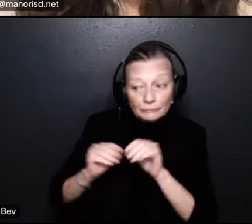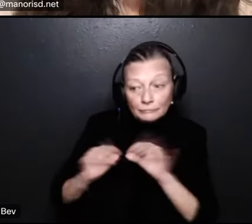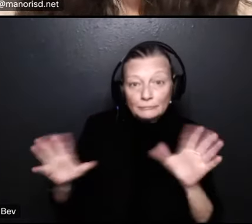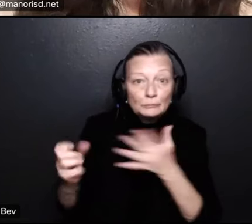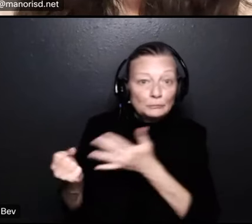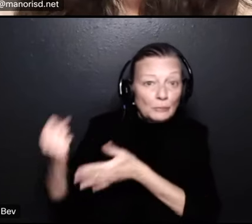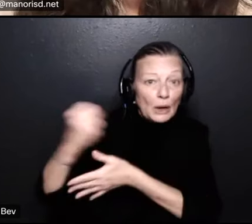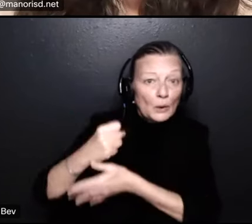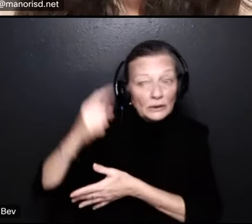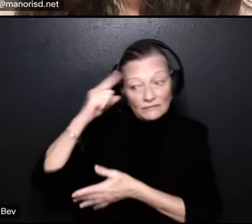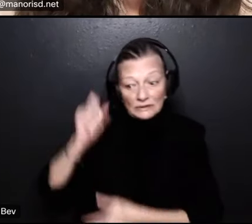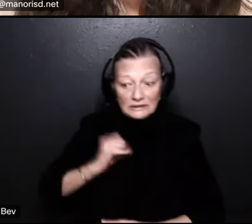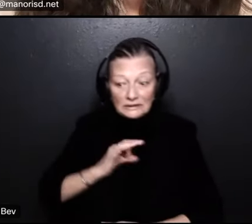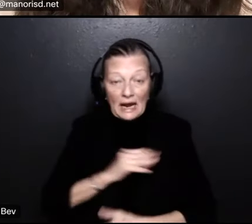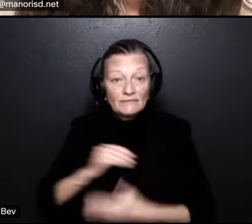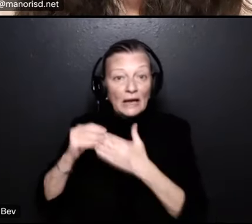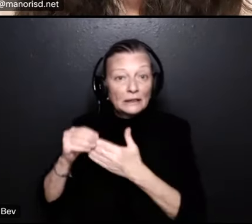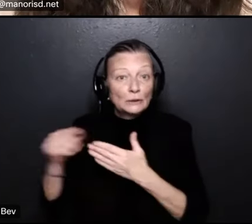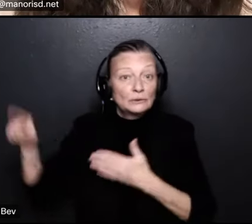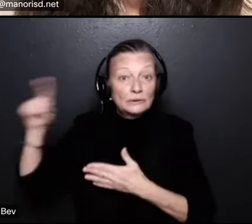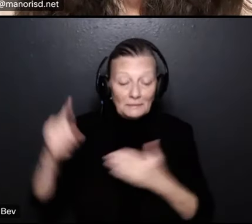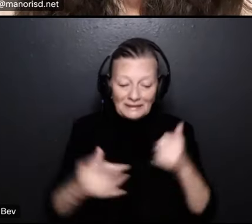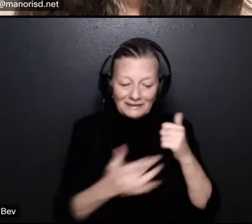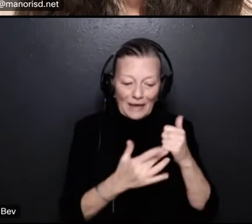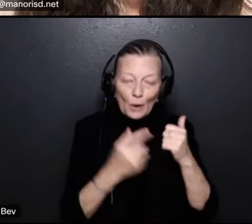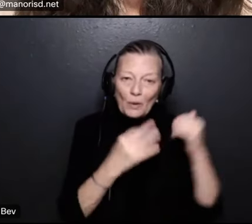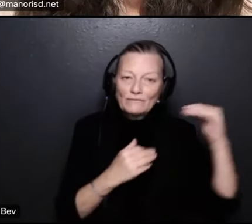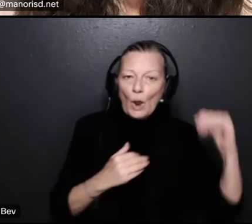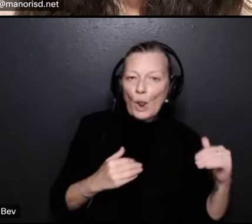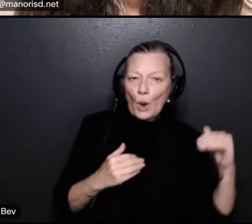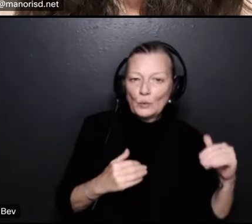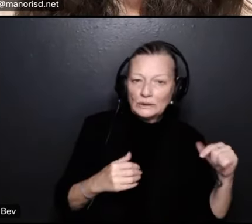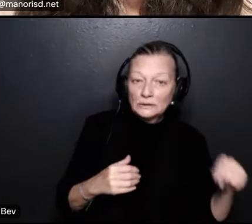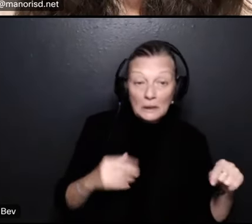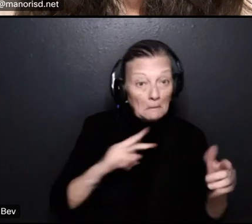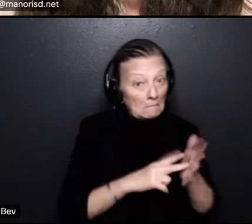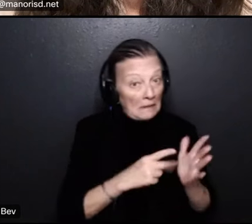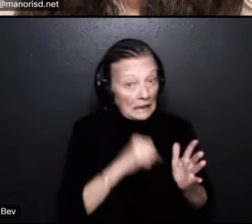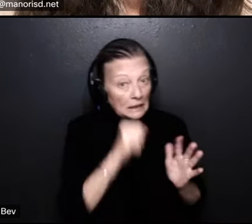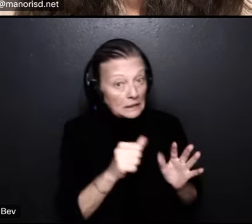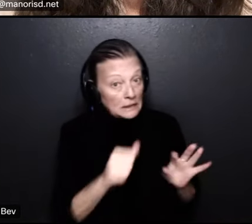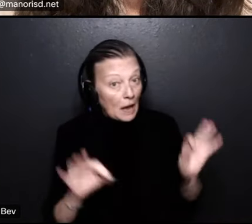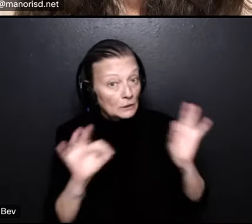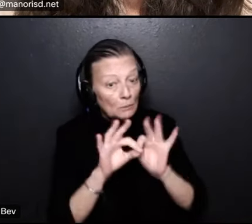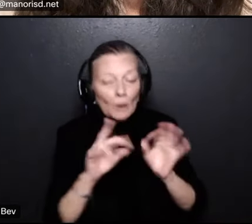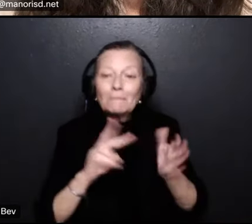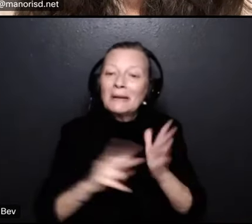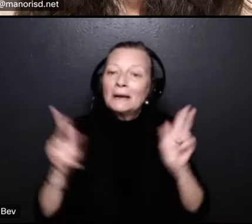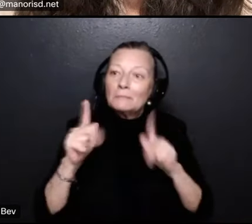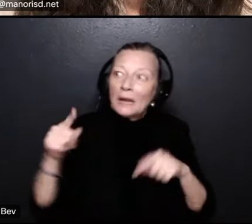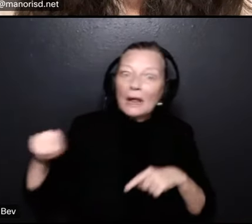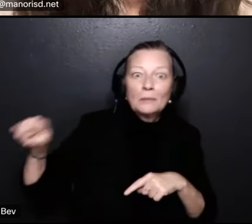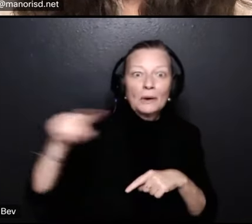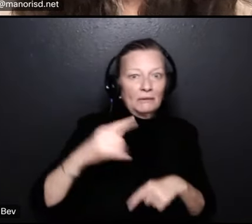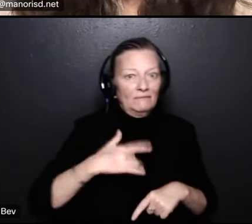leadership technology was one of the lowest things on priorities now that doesn't mean it's not important that means people felt that other things were